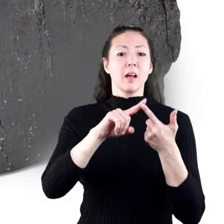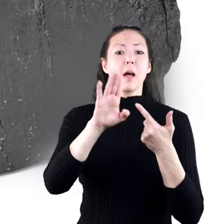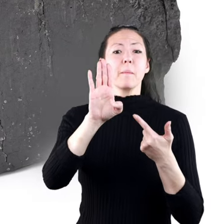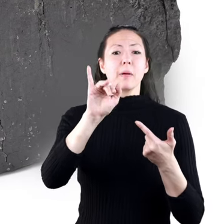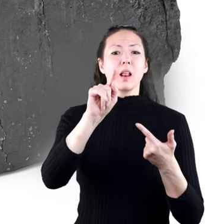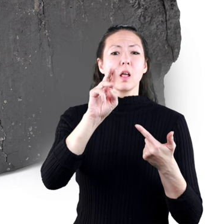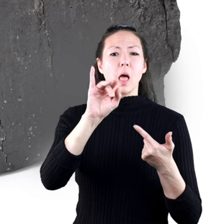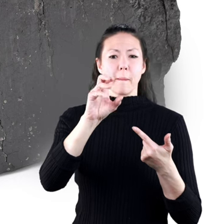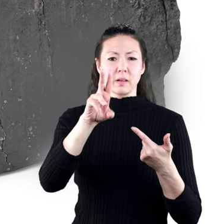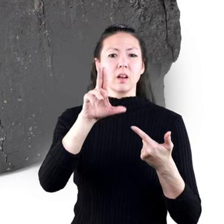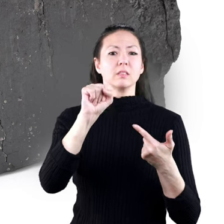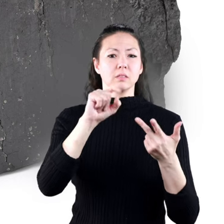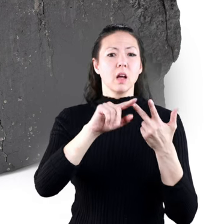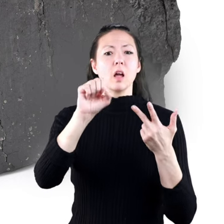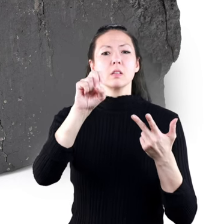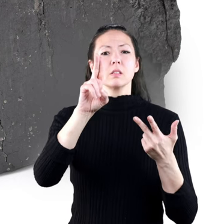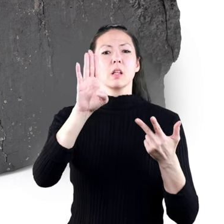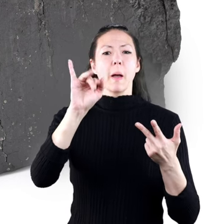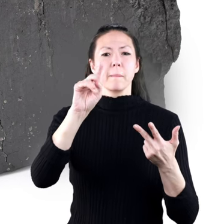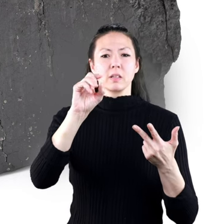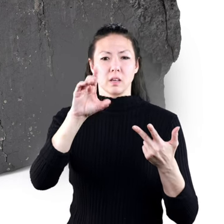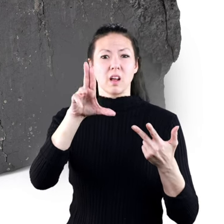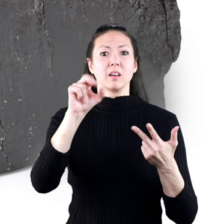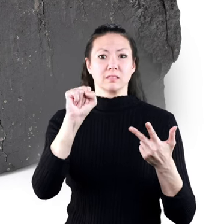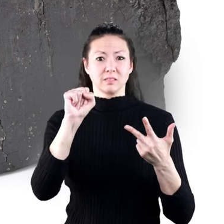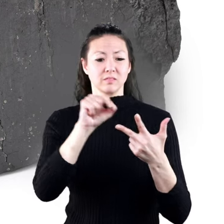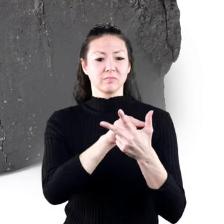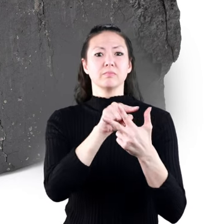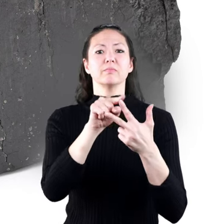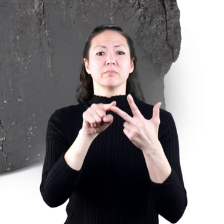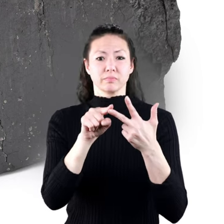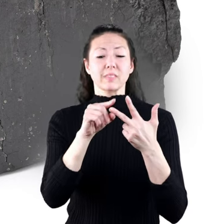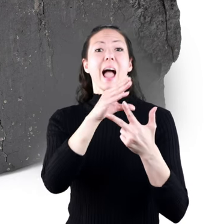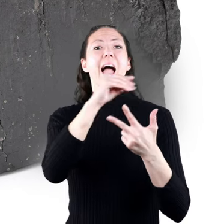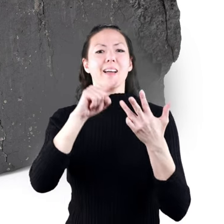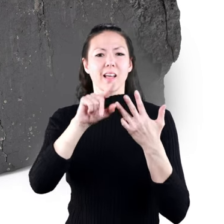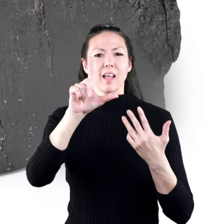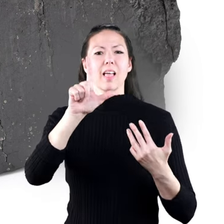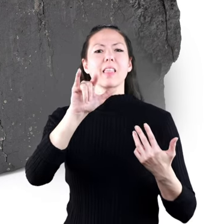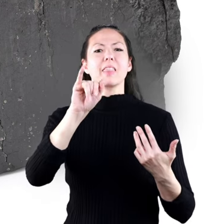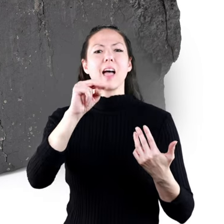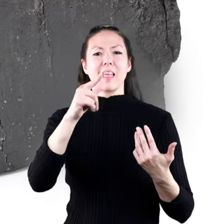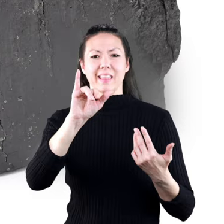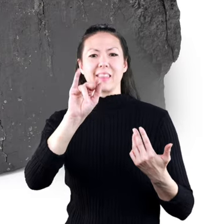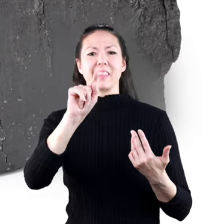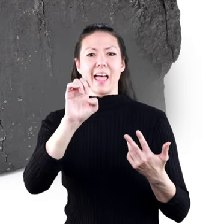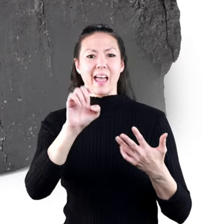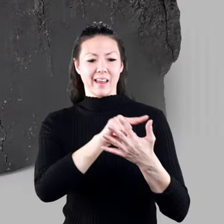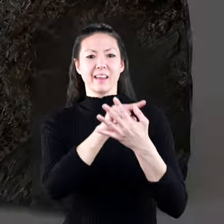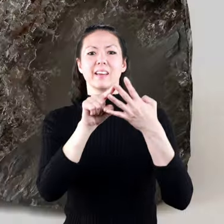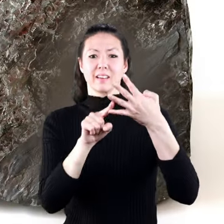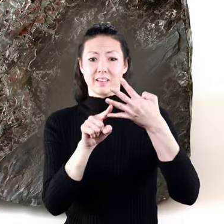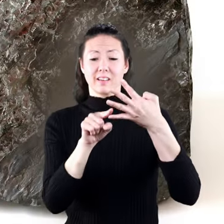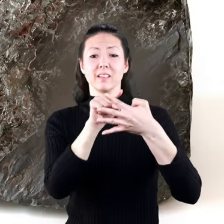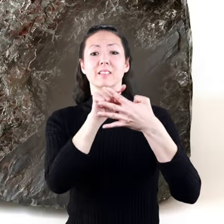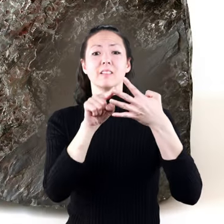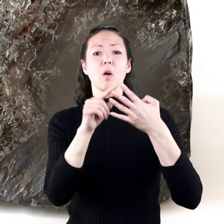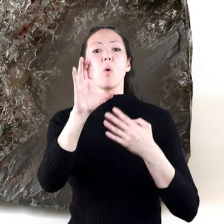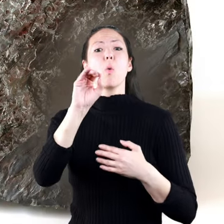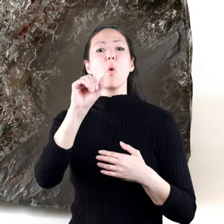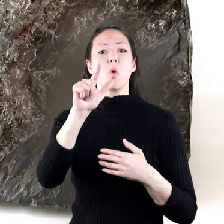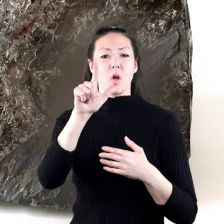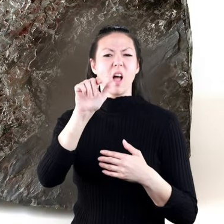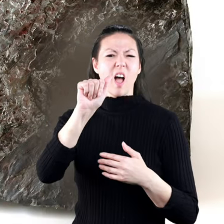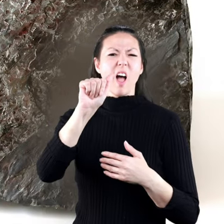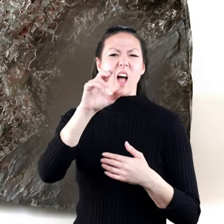Anthracite, Bituminous, Subbituminous, and Lignite. Anthracite